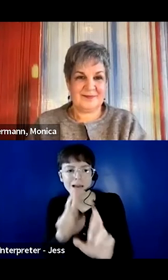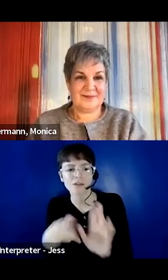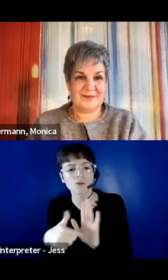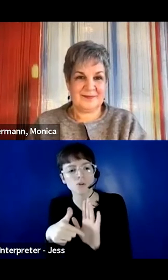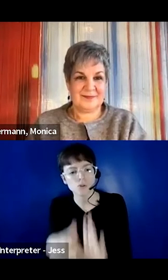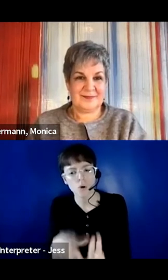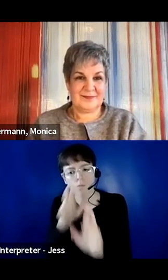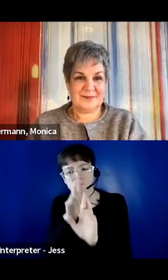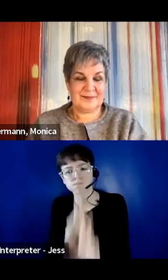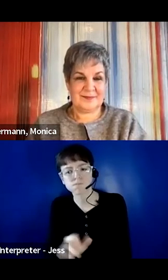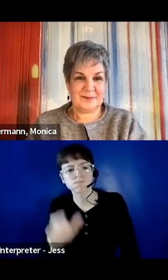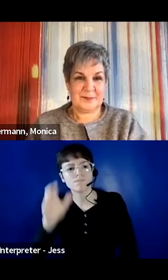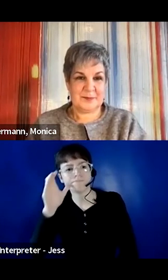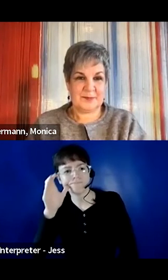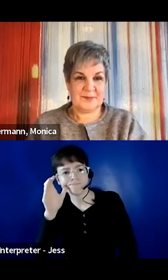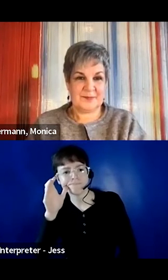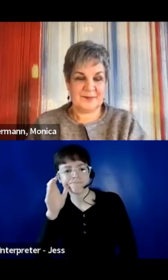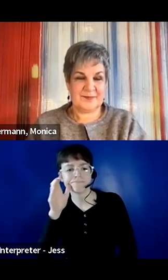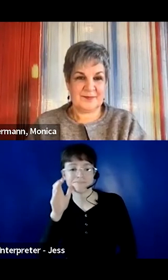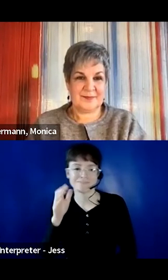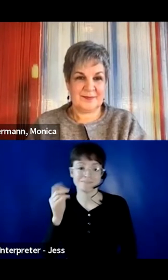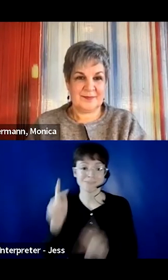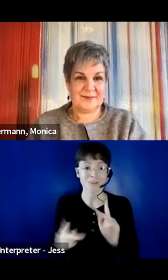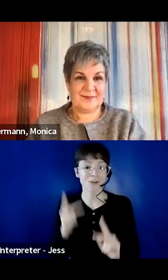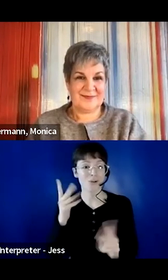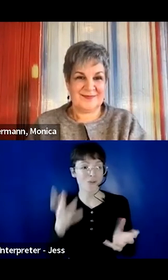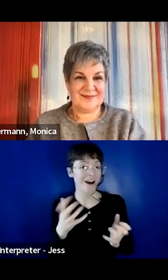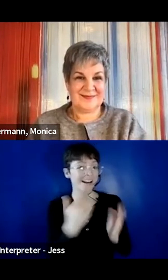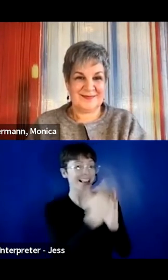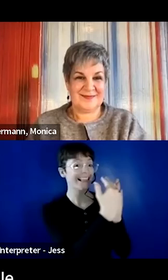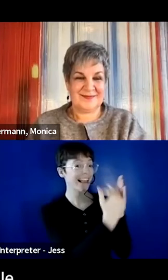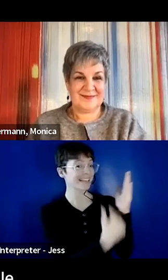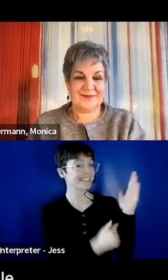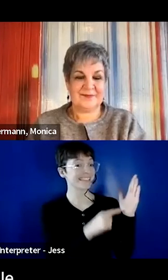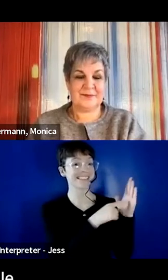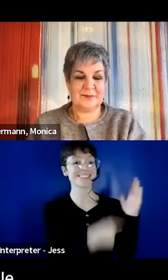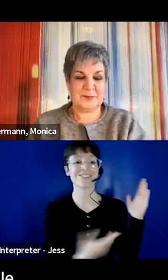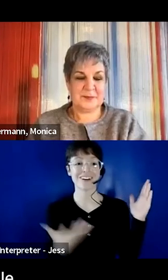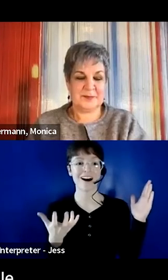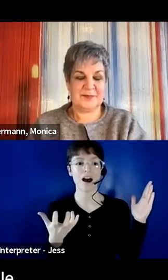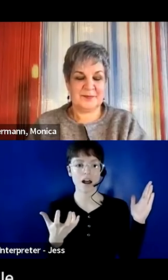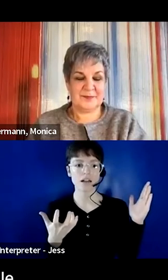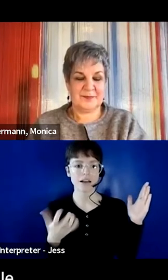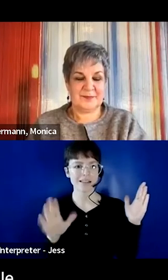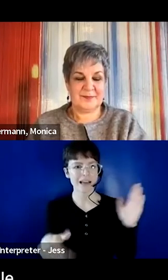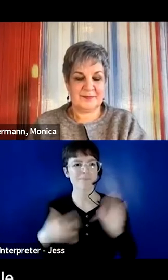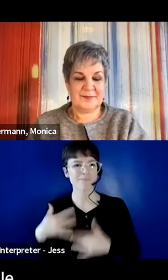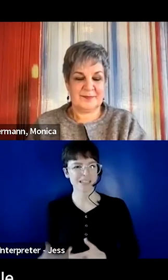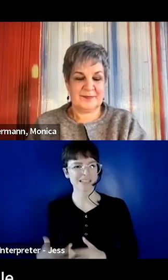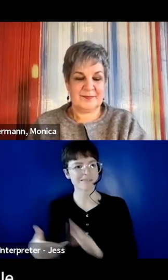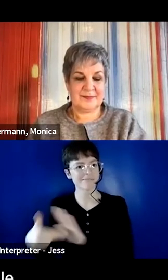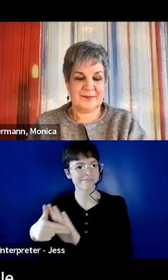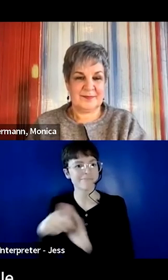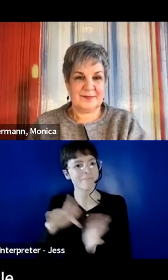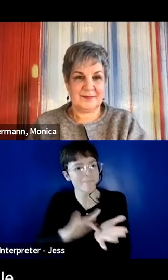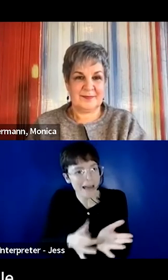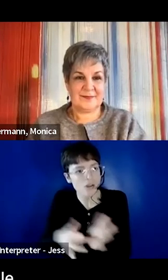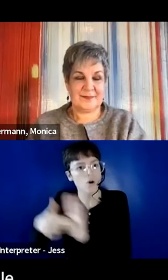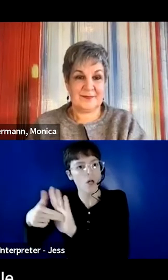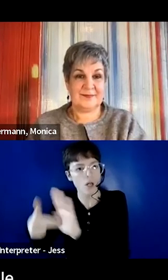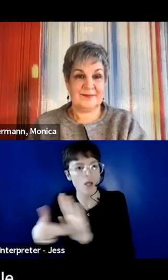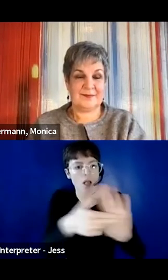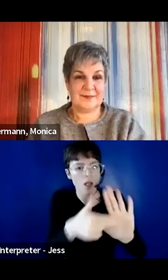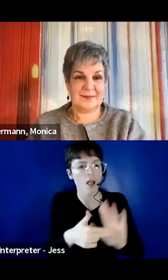When people ask for lists, they're often looking for a list of diagnoses. And not only is that difficult to compile and very long,